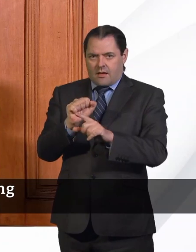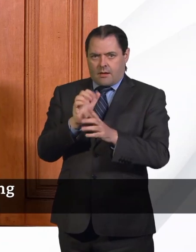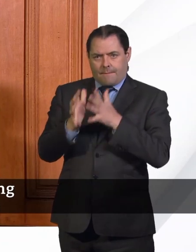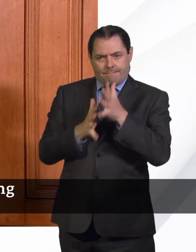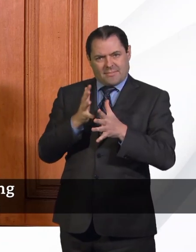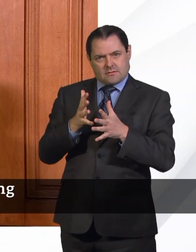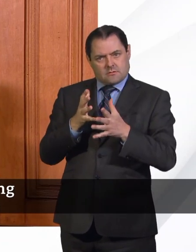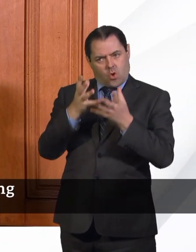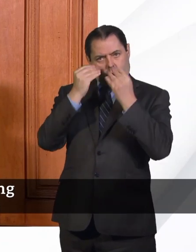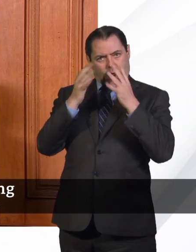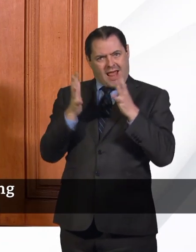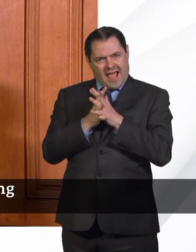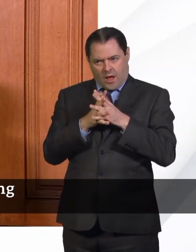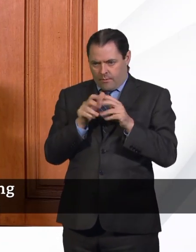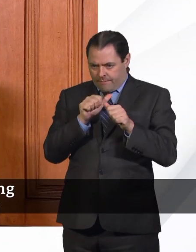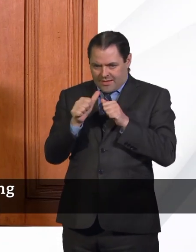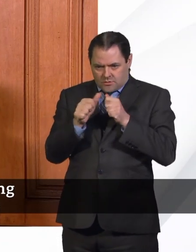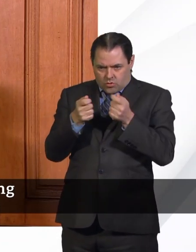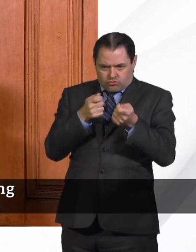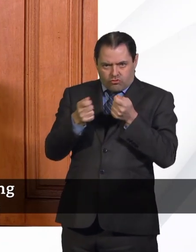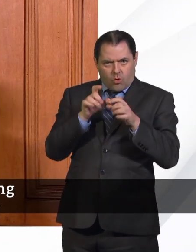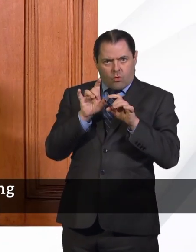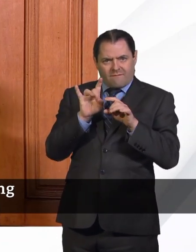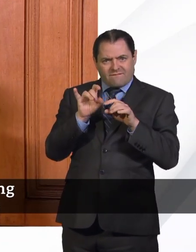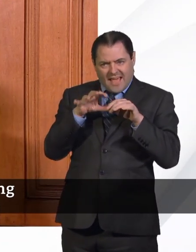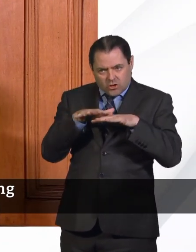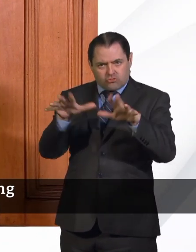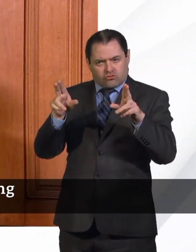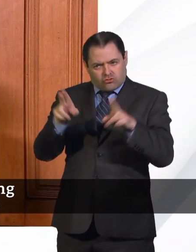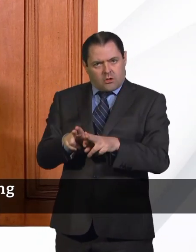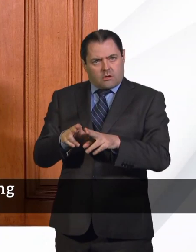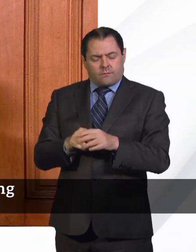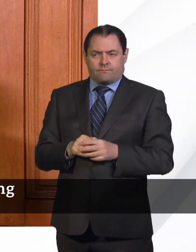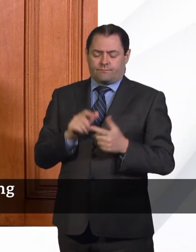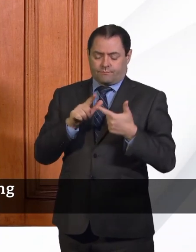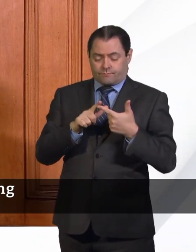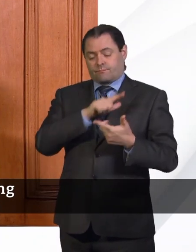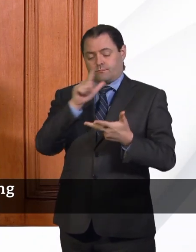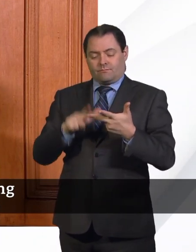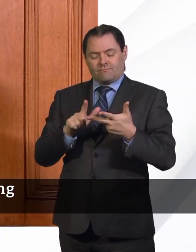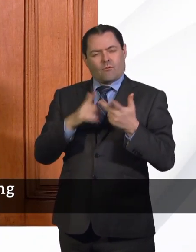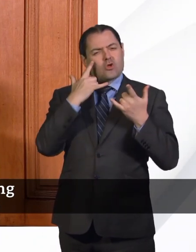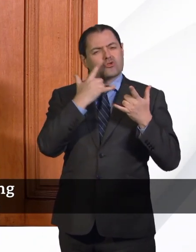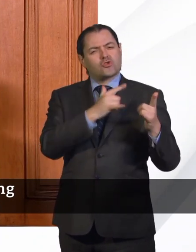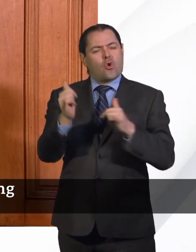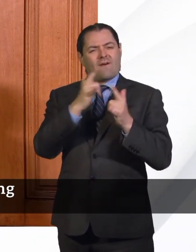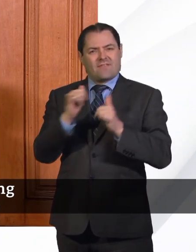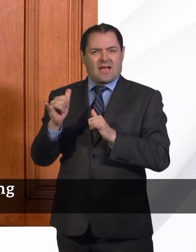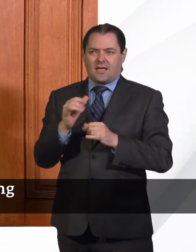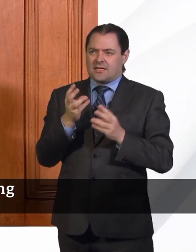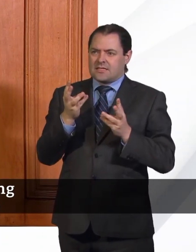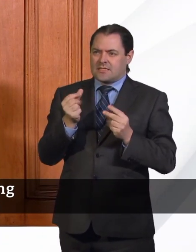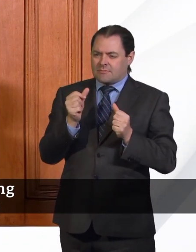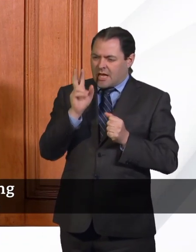infection control programmes for the future. And then thirdly, we're using the test to support really large scale surveys. So every now and again, you see a blip